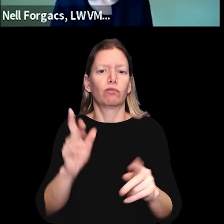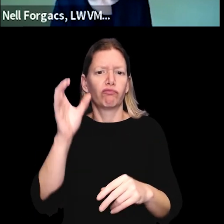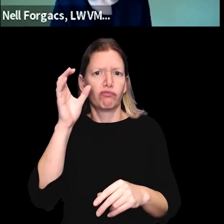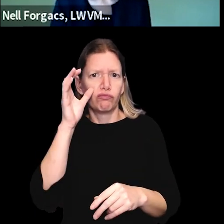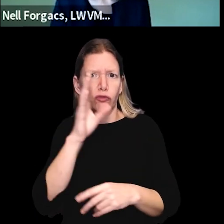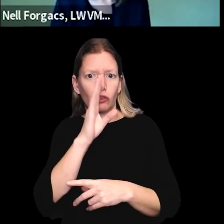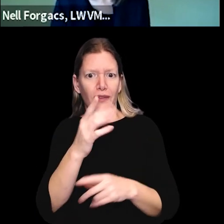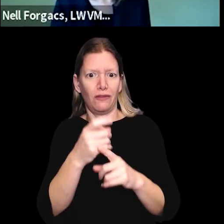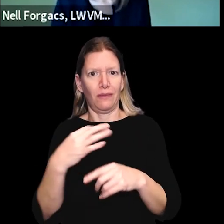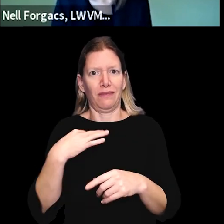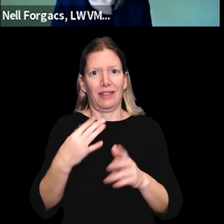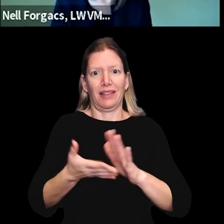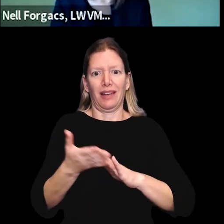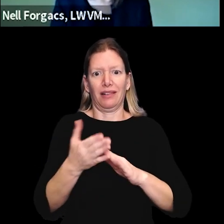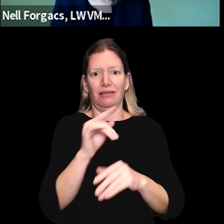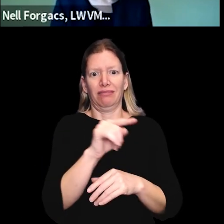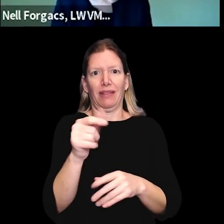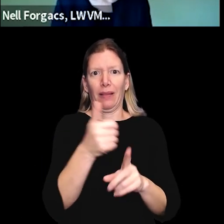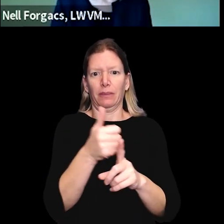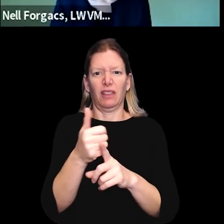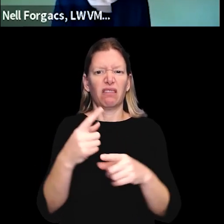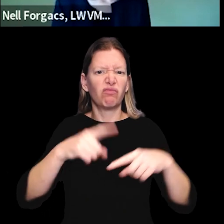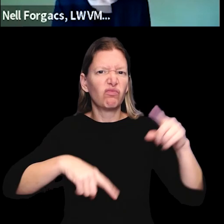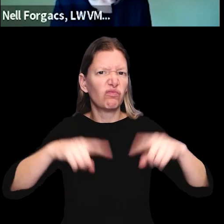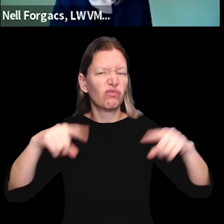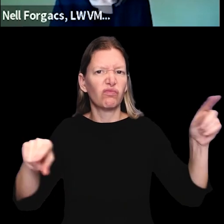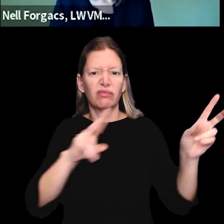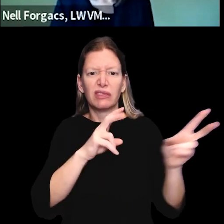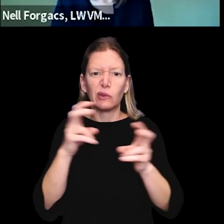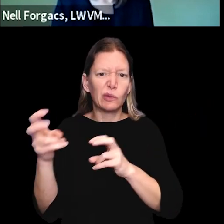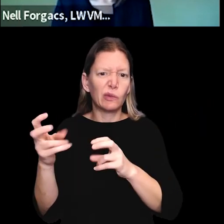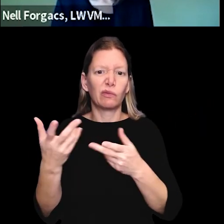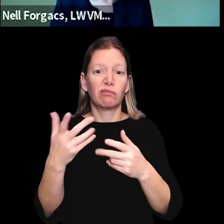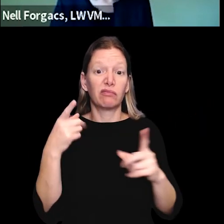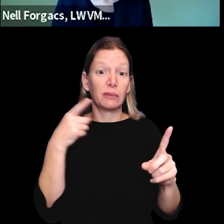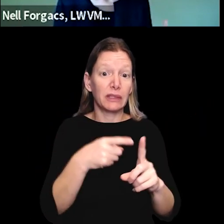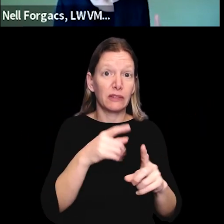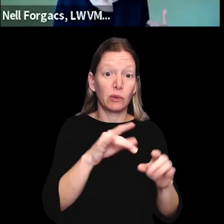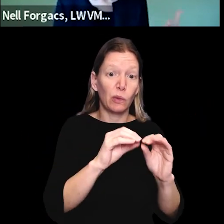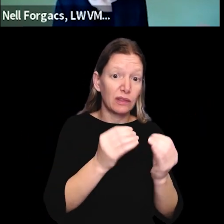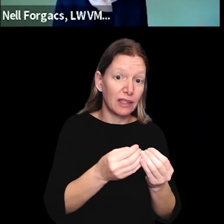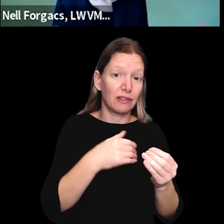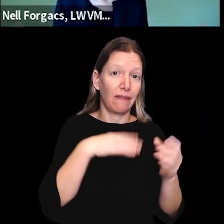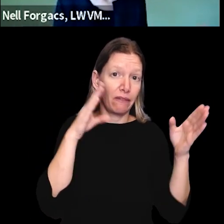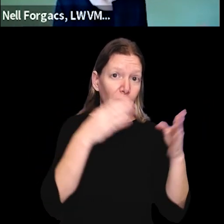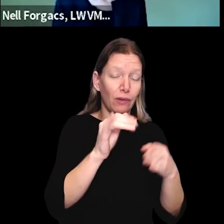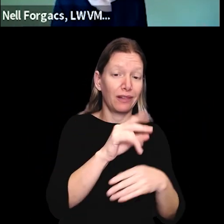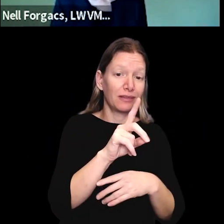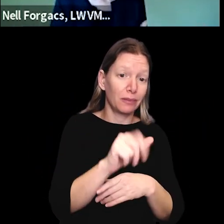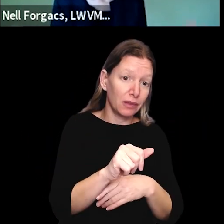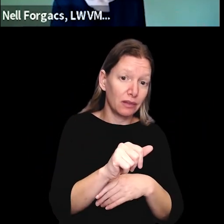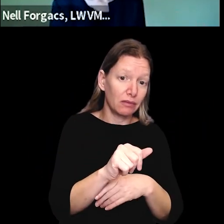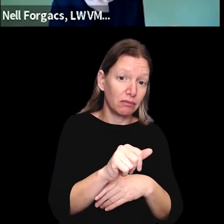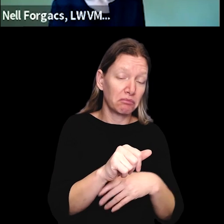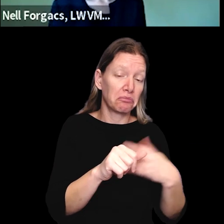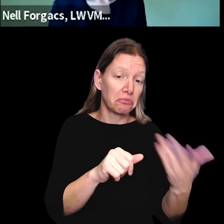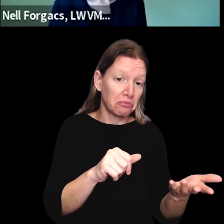opportunity to hear directly from the candidates, um, often on a wide range of issues. Or if it's specific to an, uh,